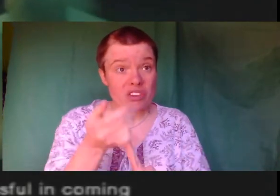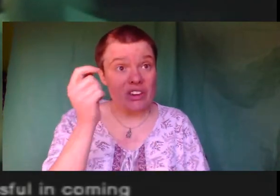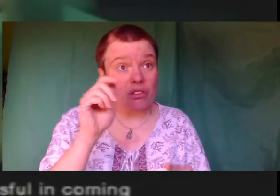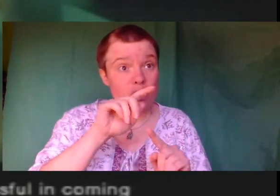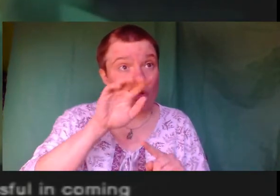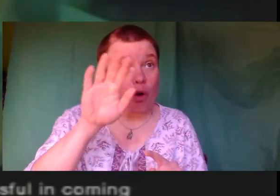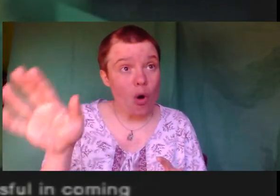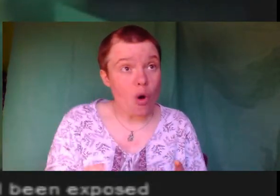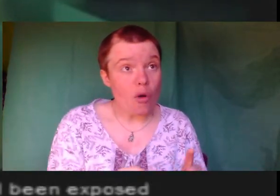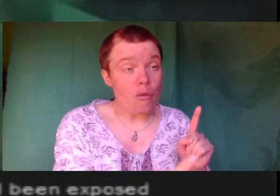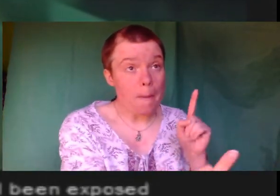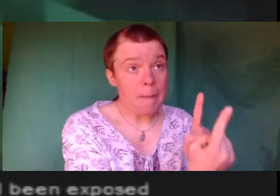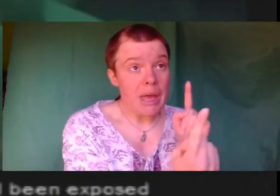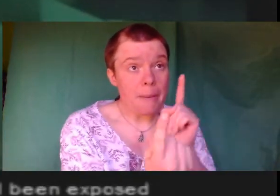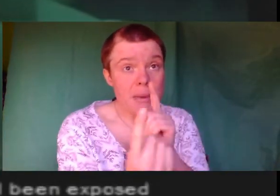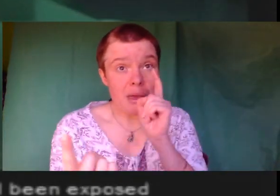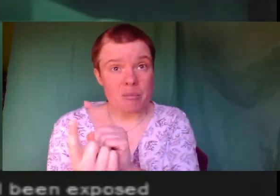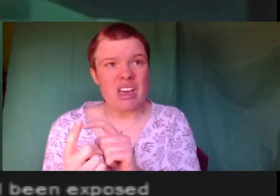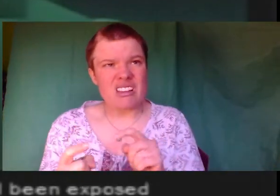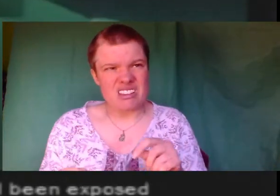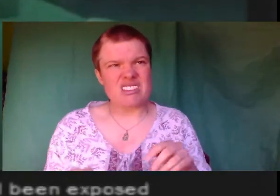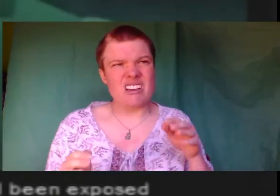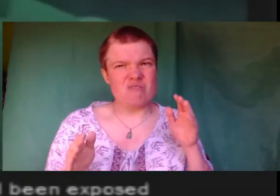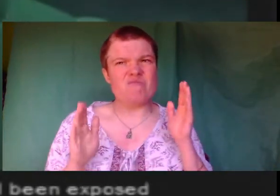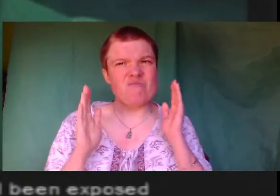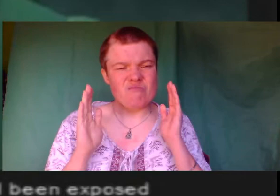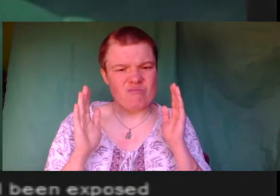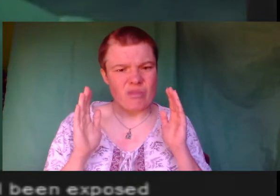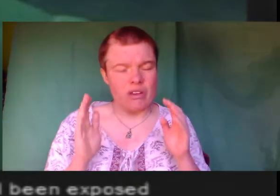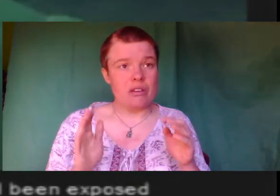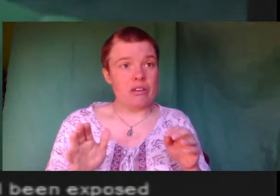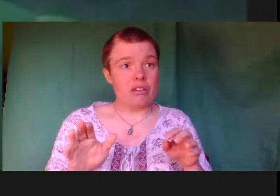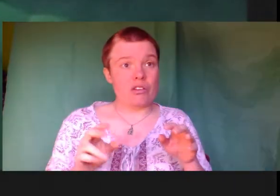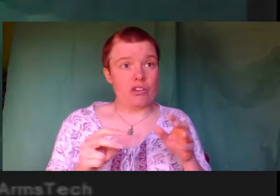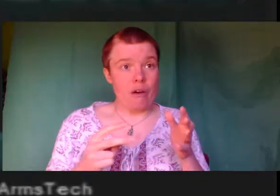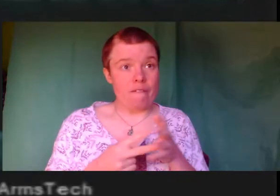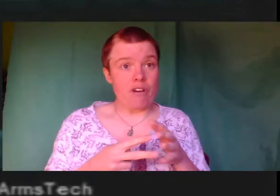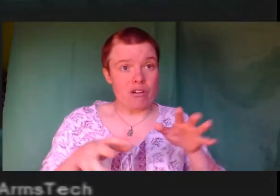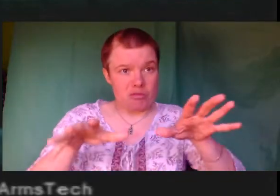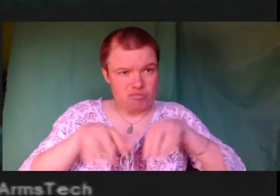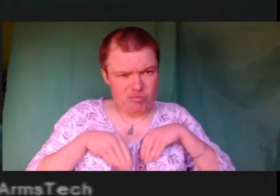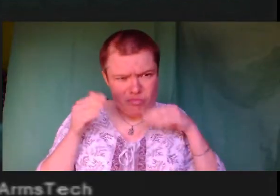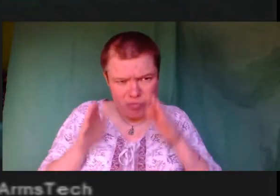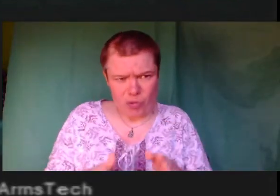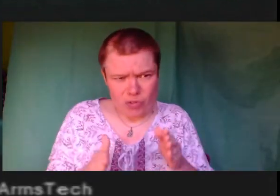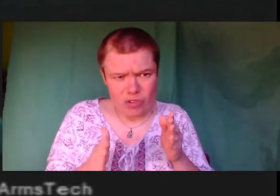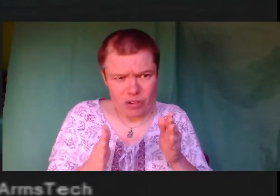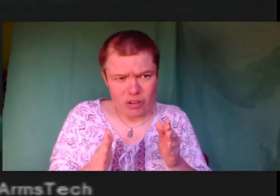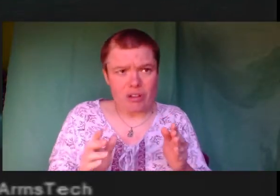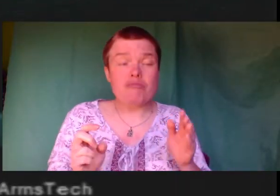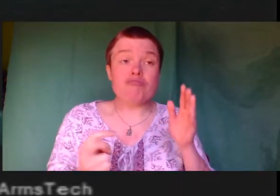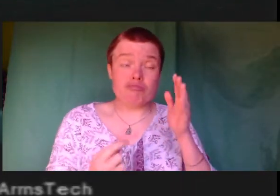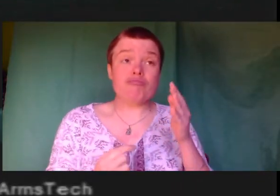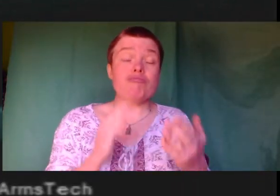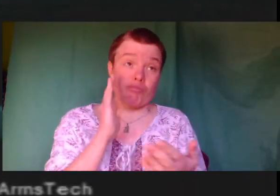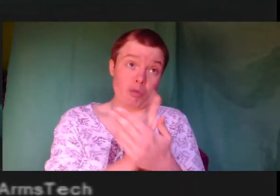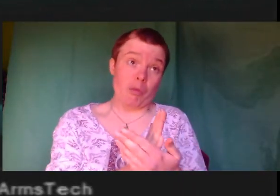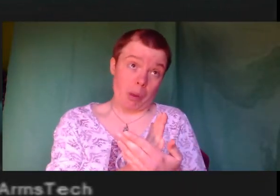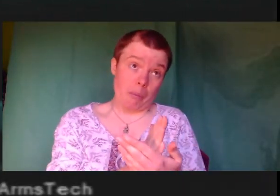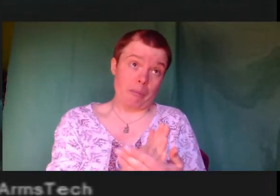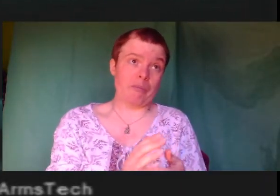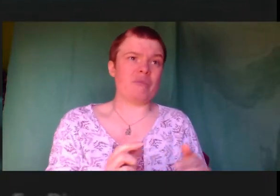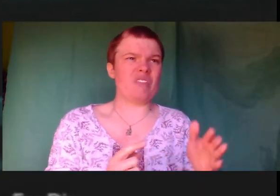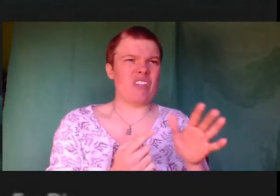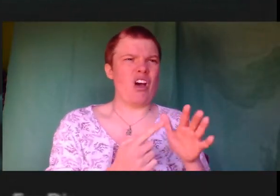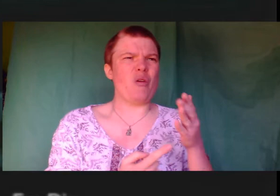contact with all of us, so we must have all been exposed to the virus. It's true that the Armstead President and Decoy